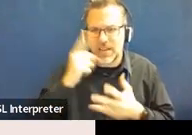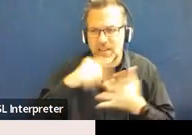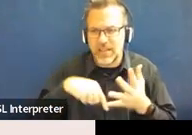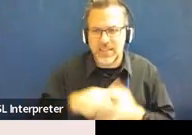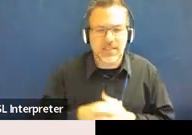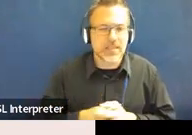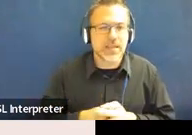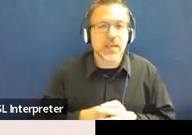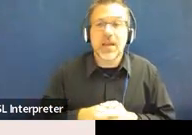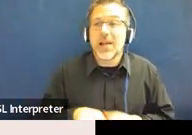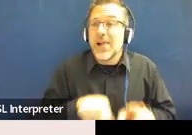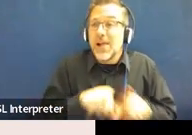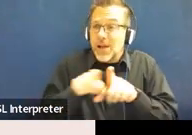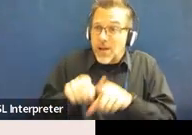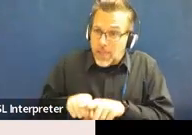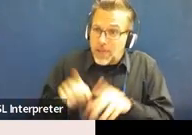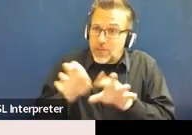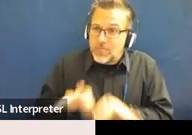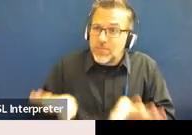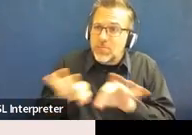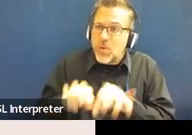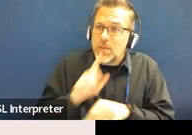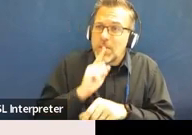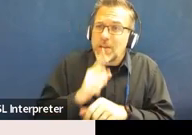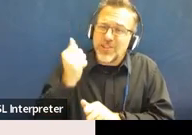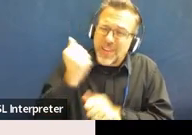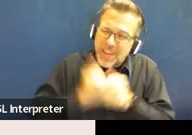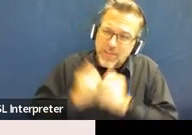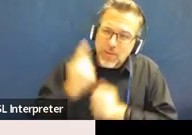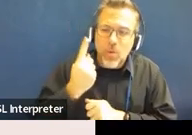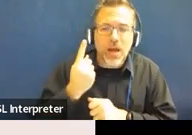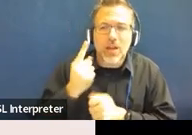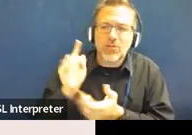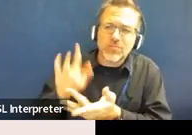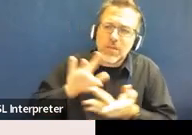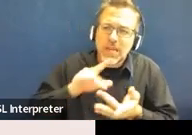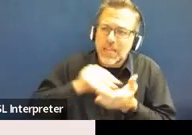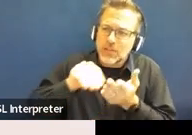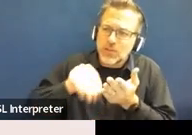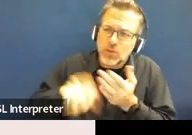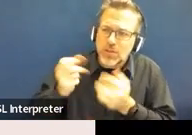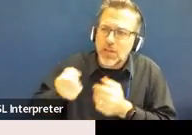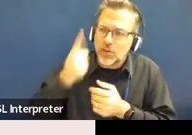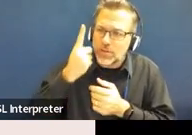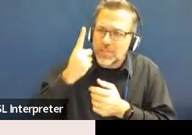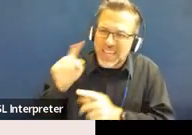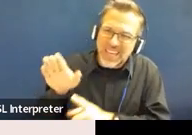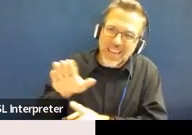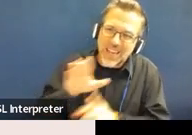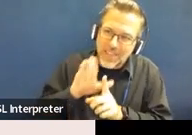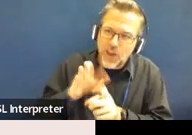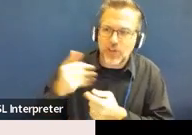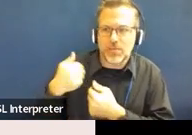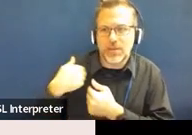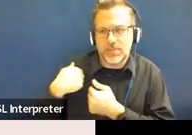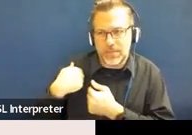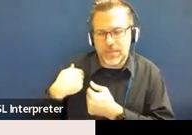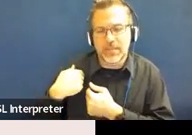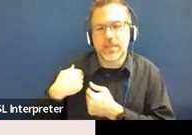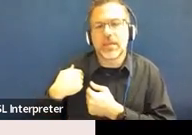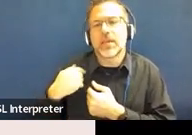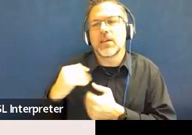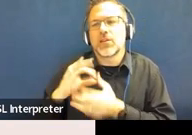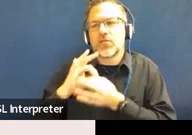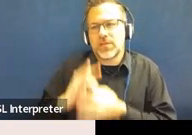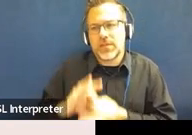And also, you want to make sure that everybody who comes in contact with a student really understands what their responsibilities are around